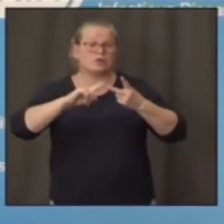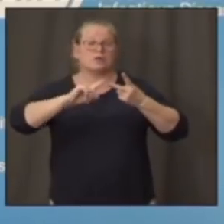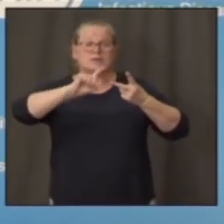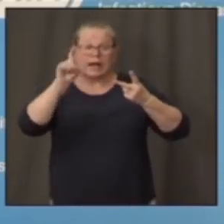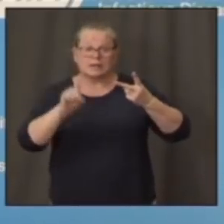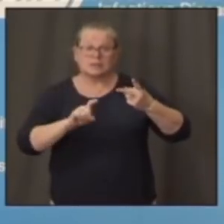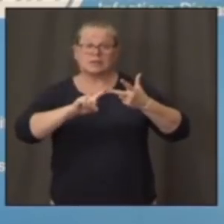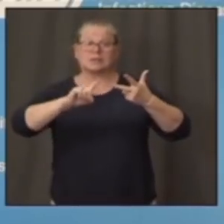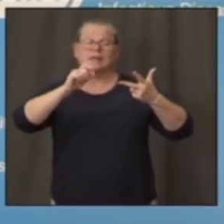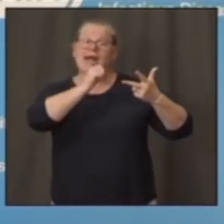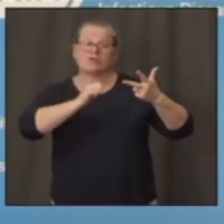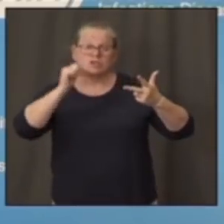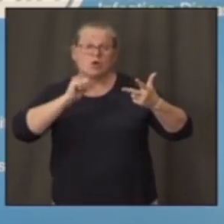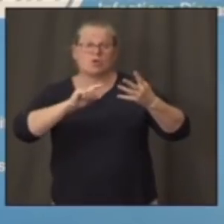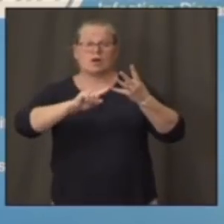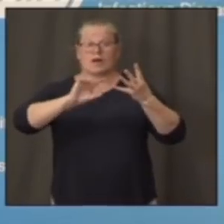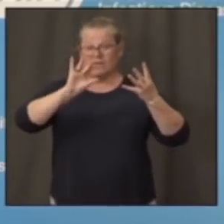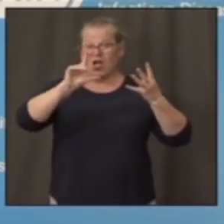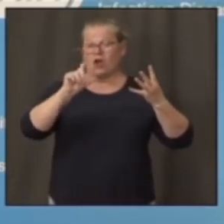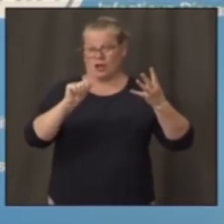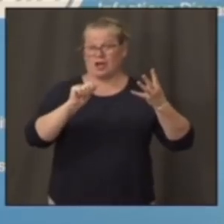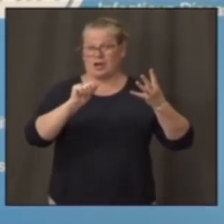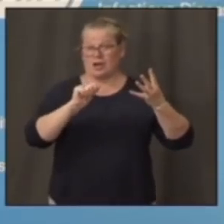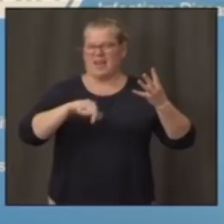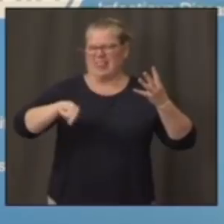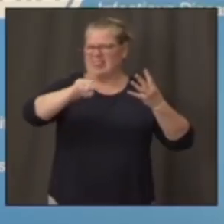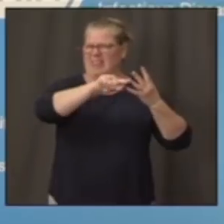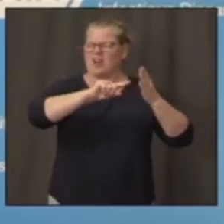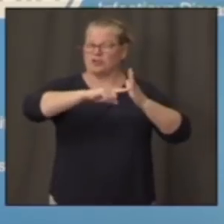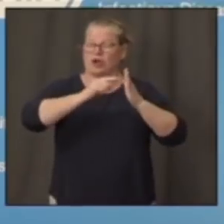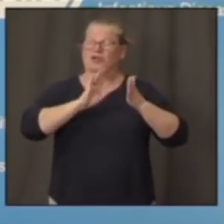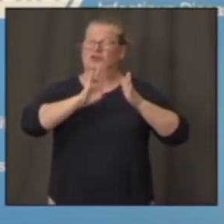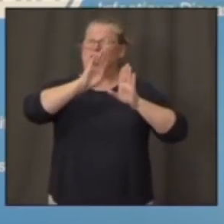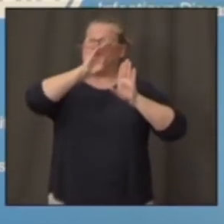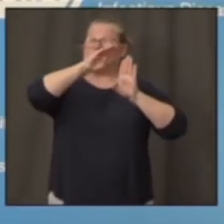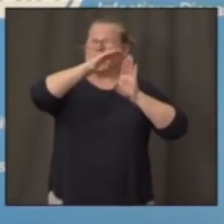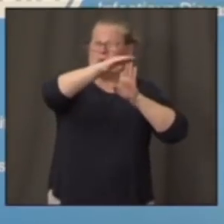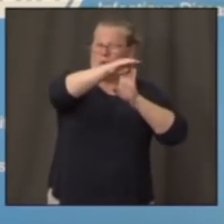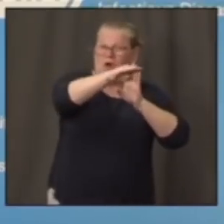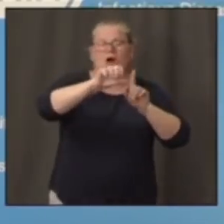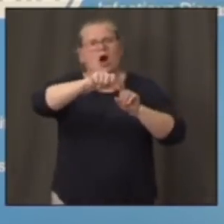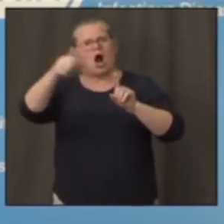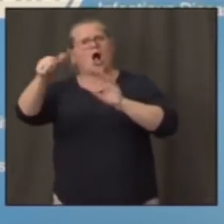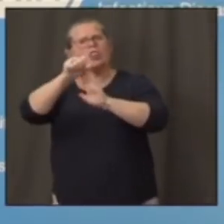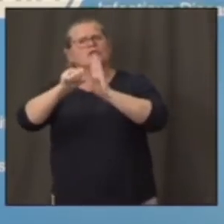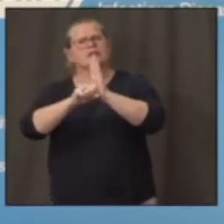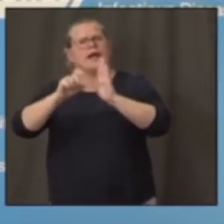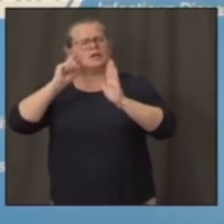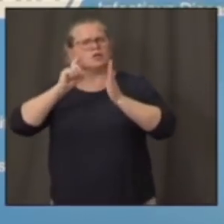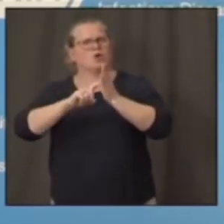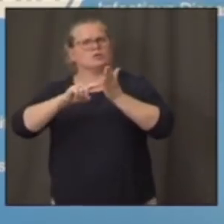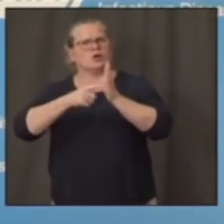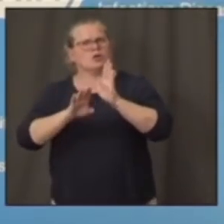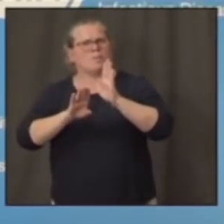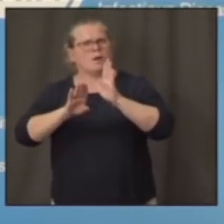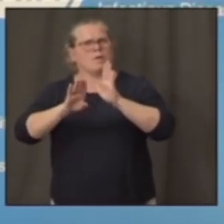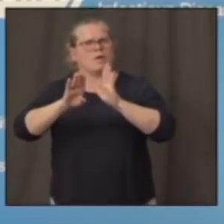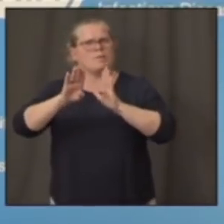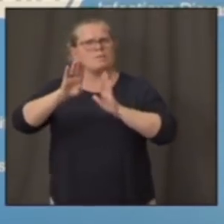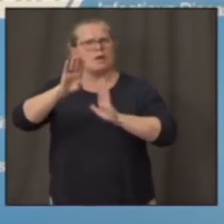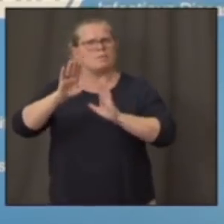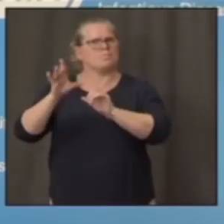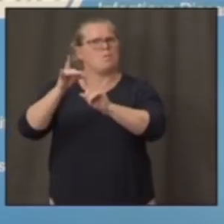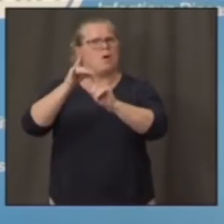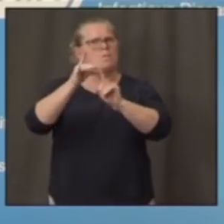now at risk and that they're starting to tick up with regard to the percent positive, and we're concerned and want to make sure